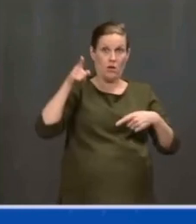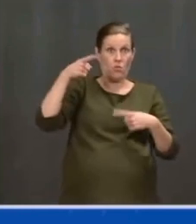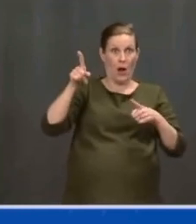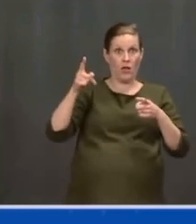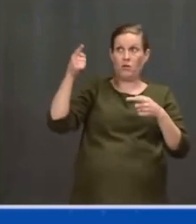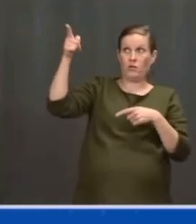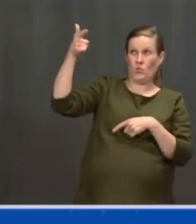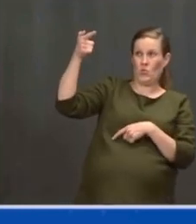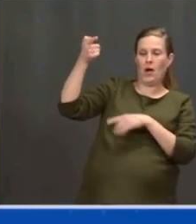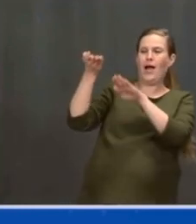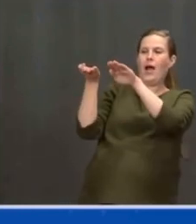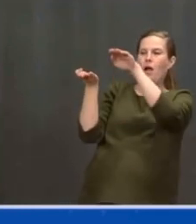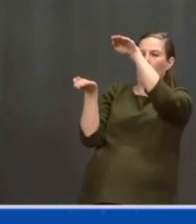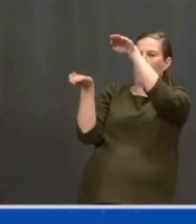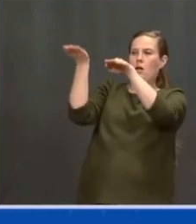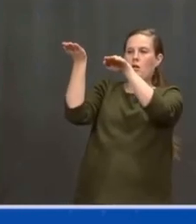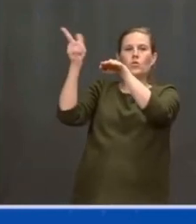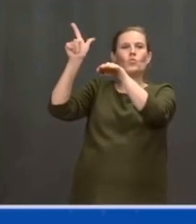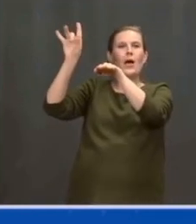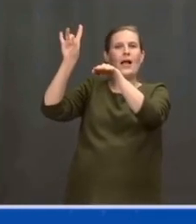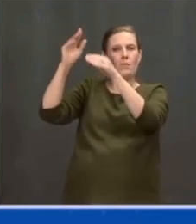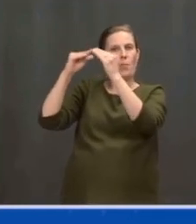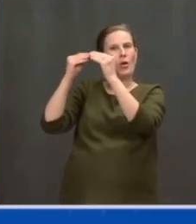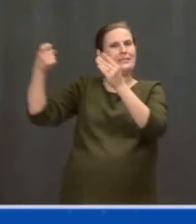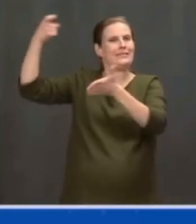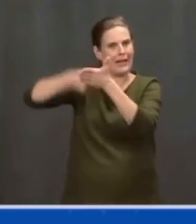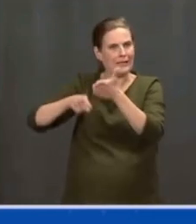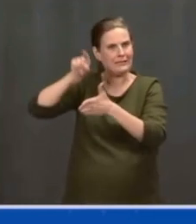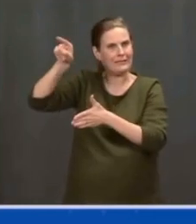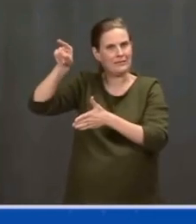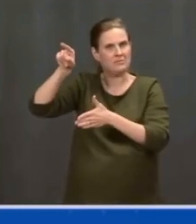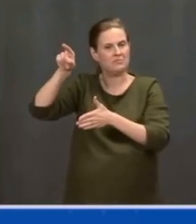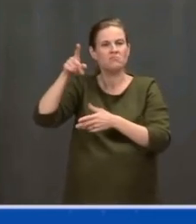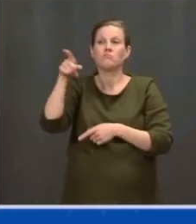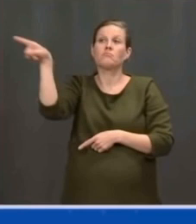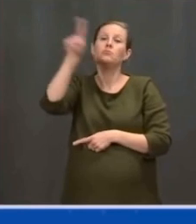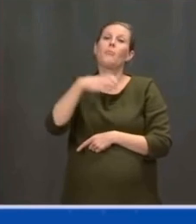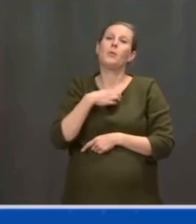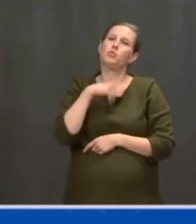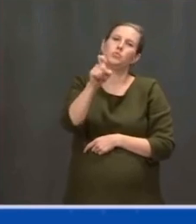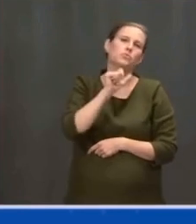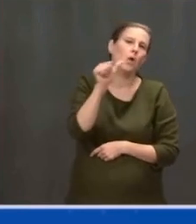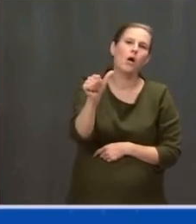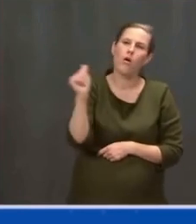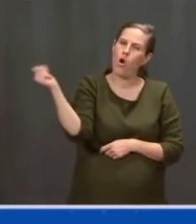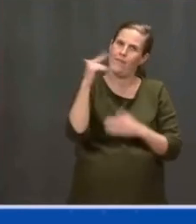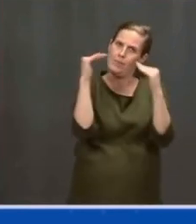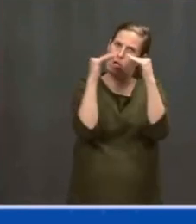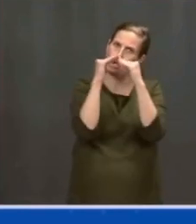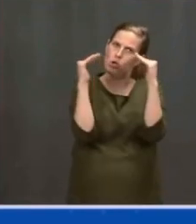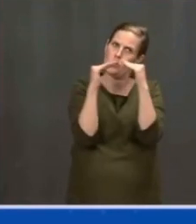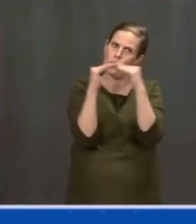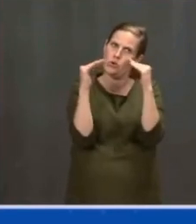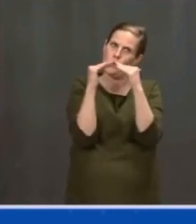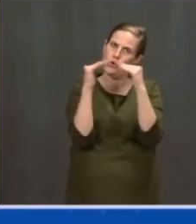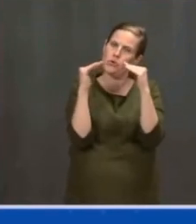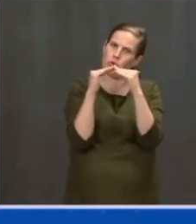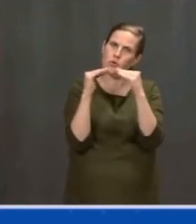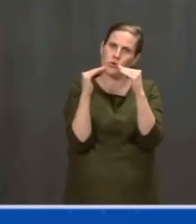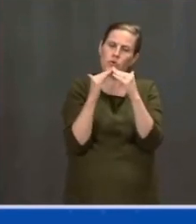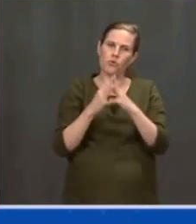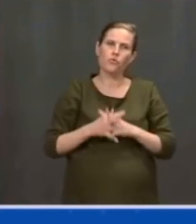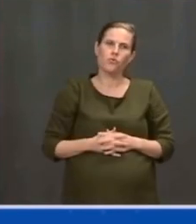No one should be able to complain about that. It's still lower than what that rate was between World War II and